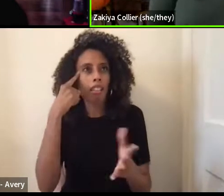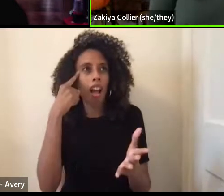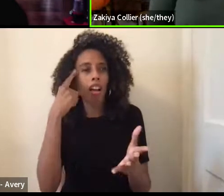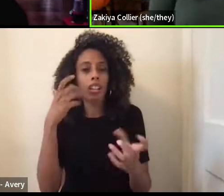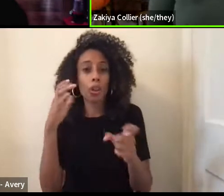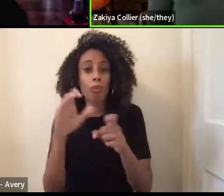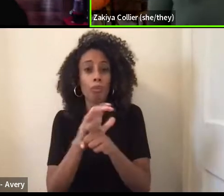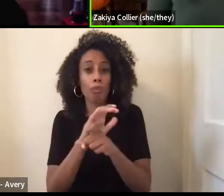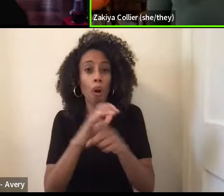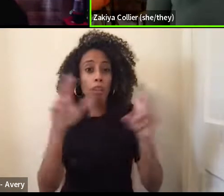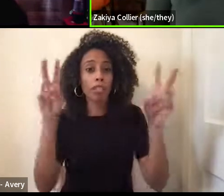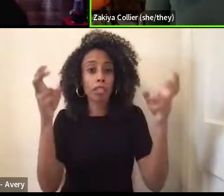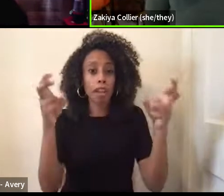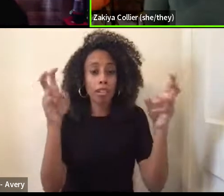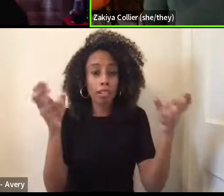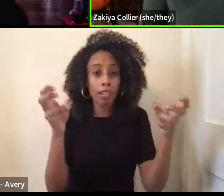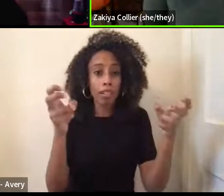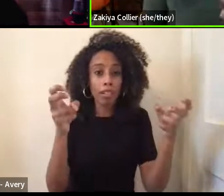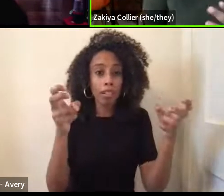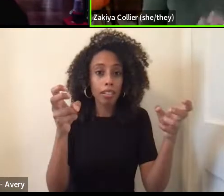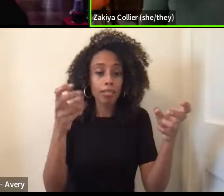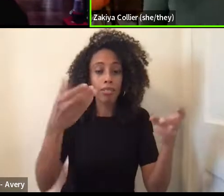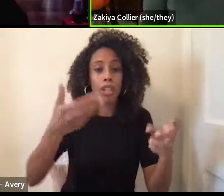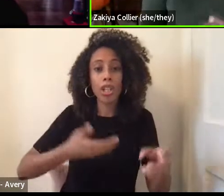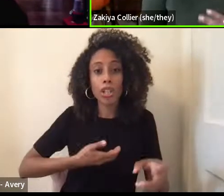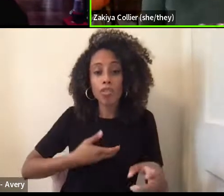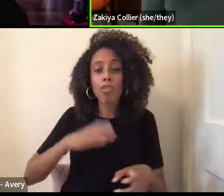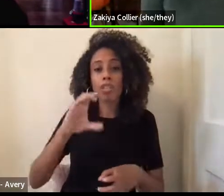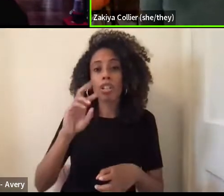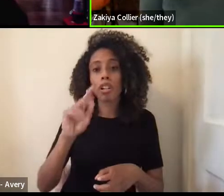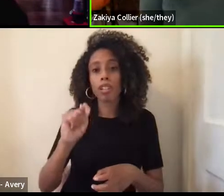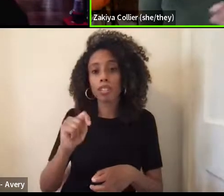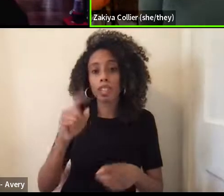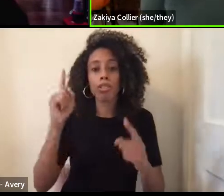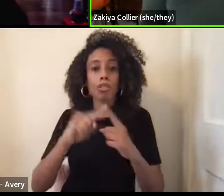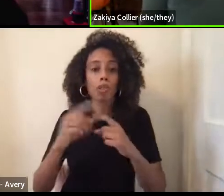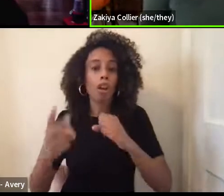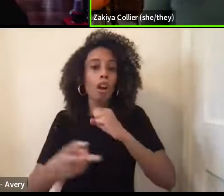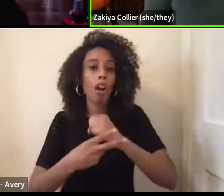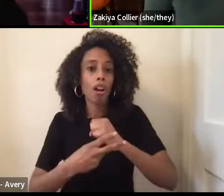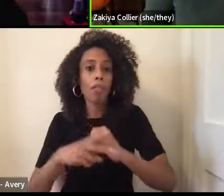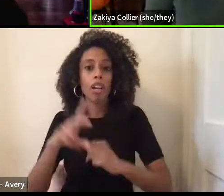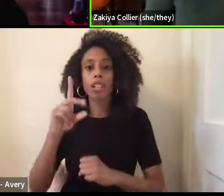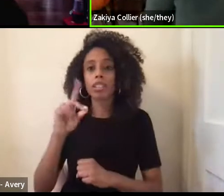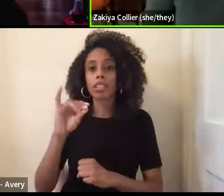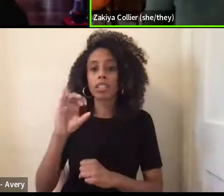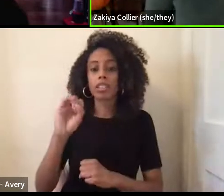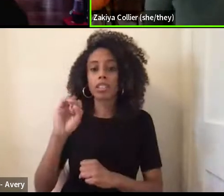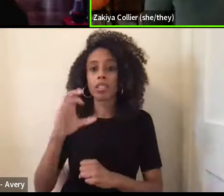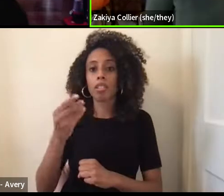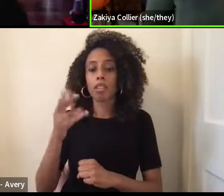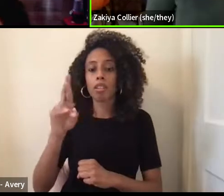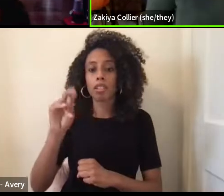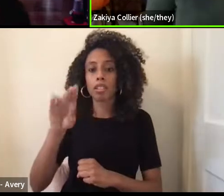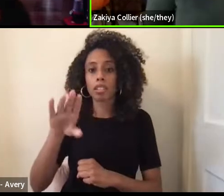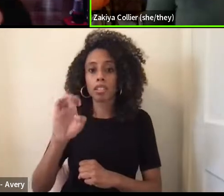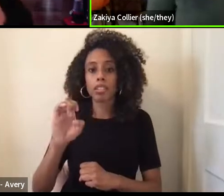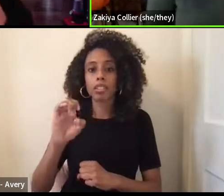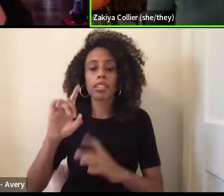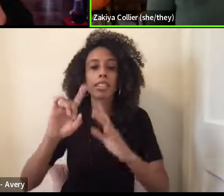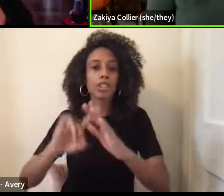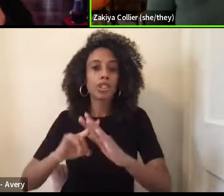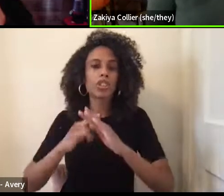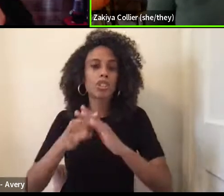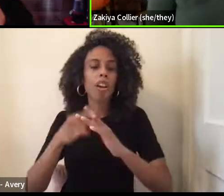title of the piece is, uh, introducing critical race theory to archival discourse, getting the conversation started. And I think that's